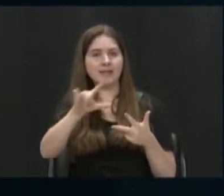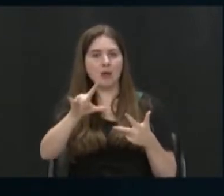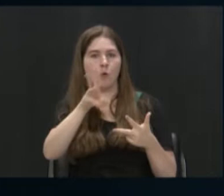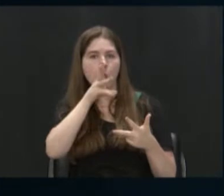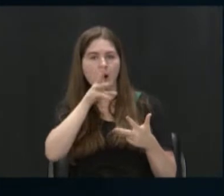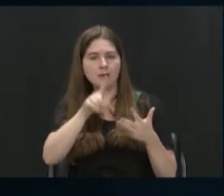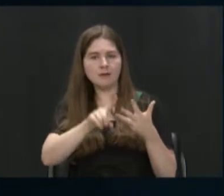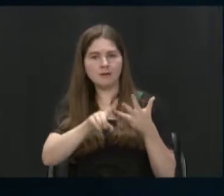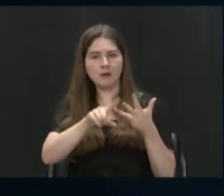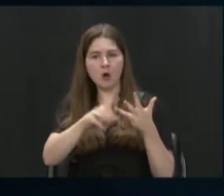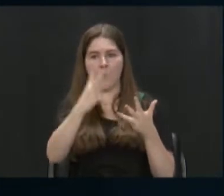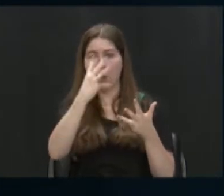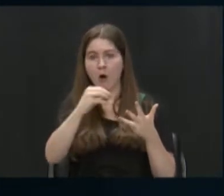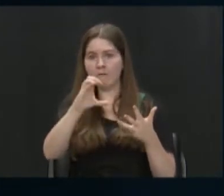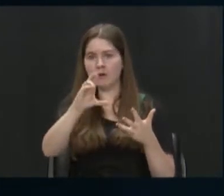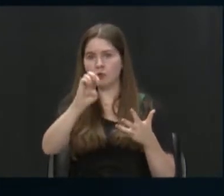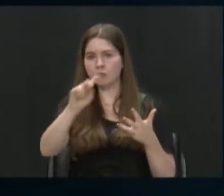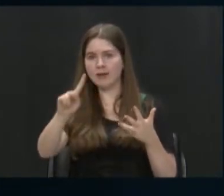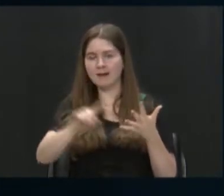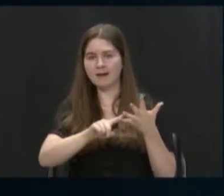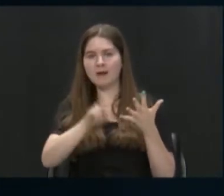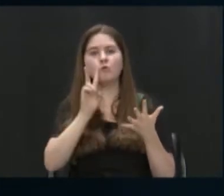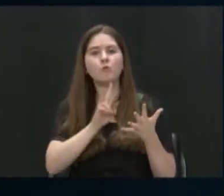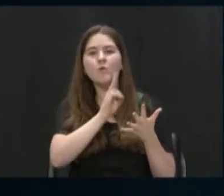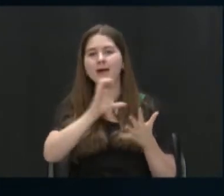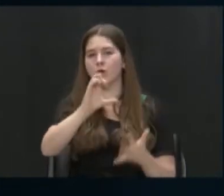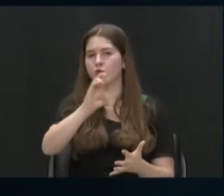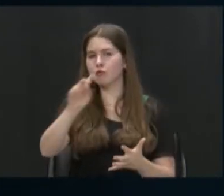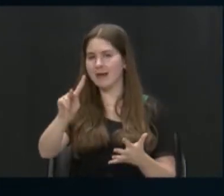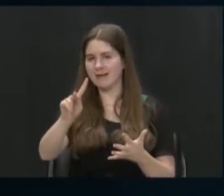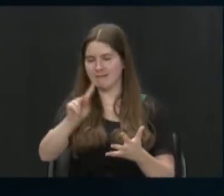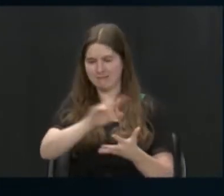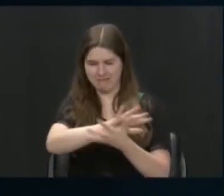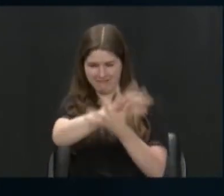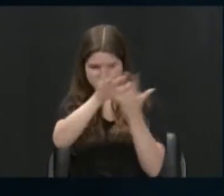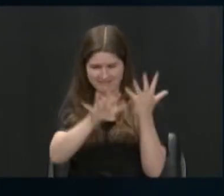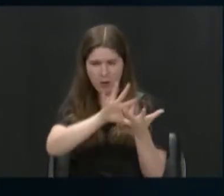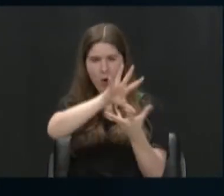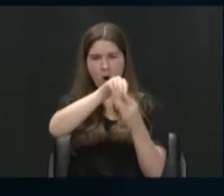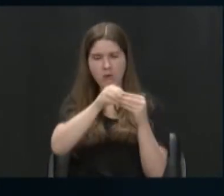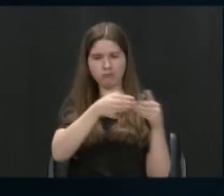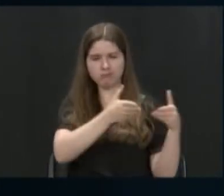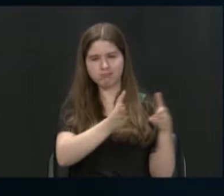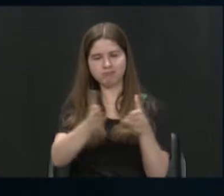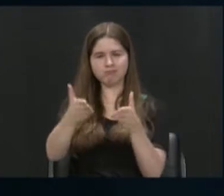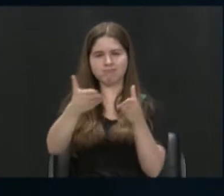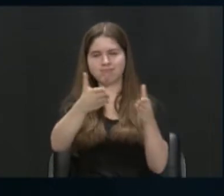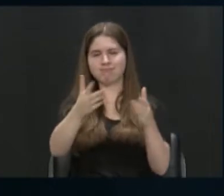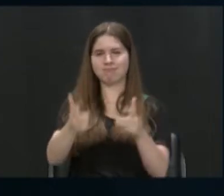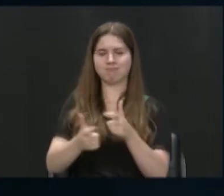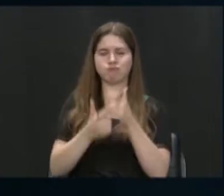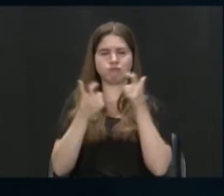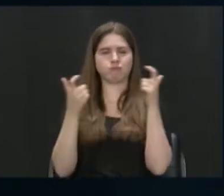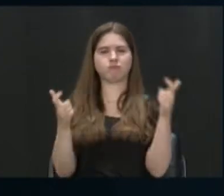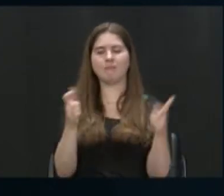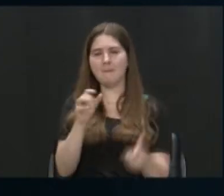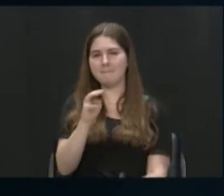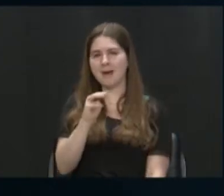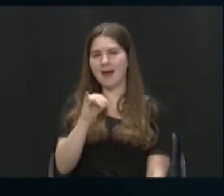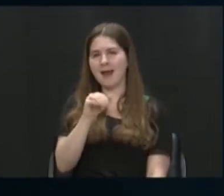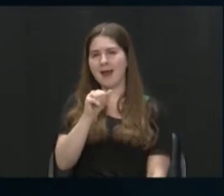and Twin Creek. And these rivers all feed into the Great Miami Buried, the Great Miami